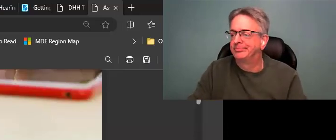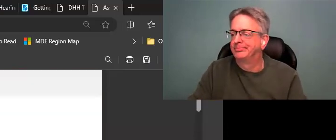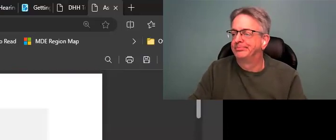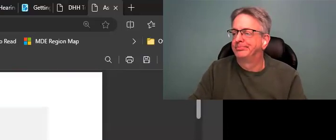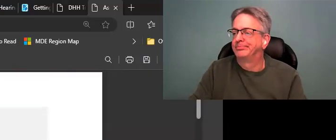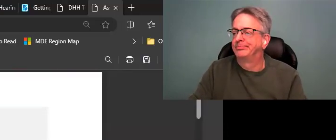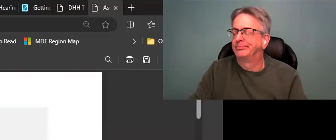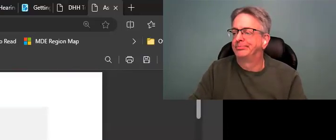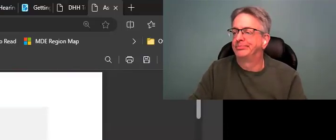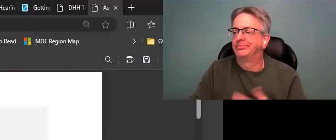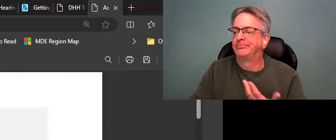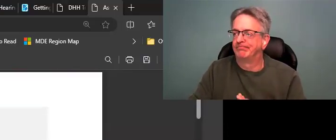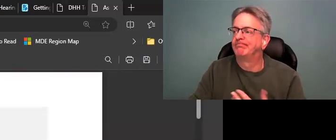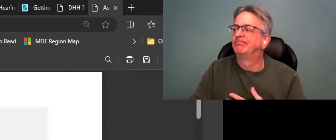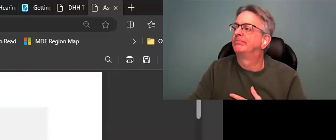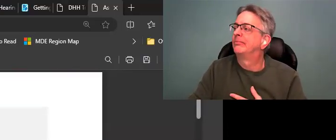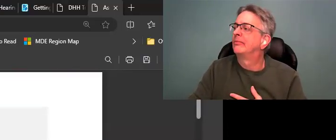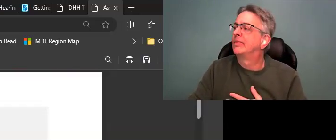can take a look at this.